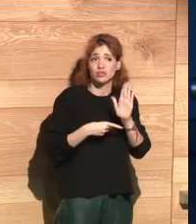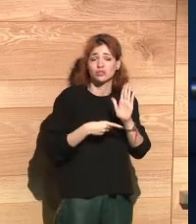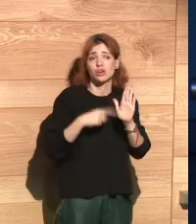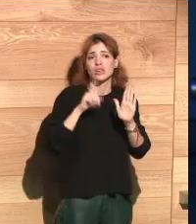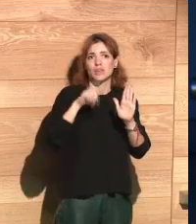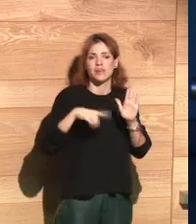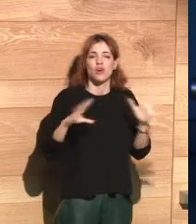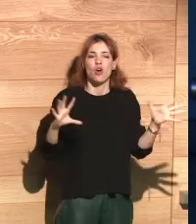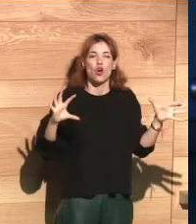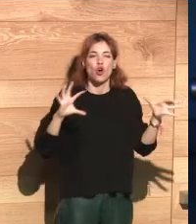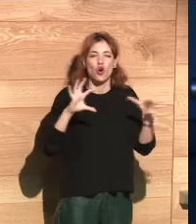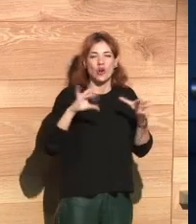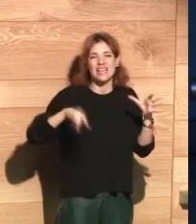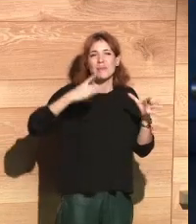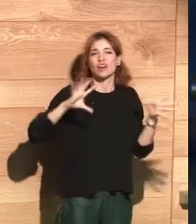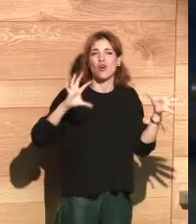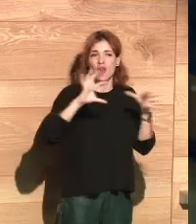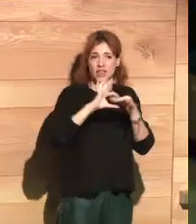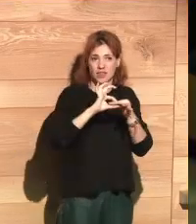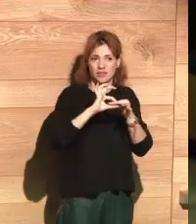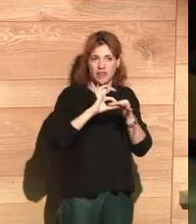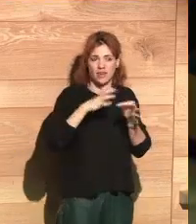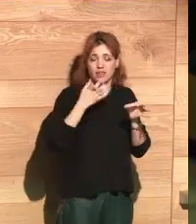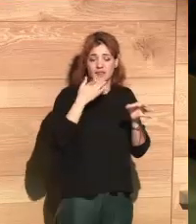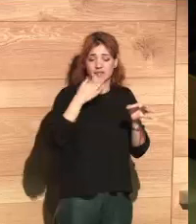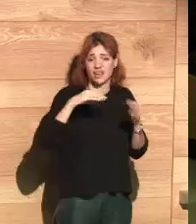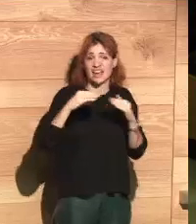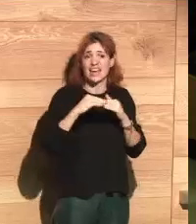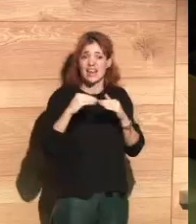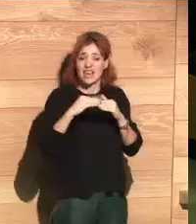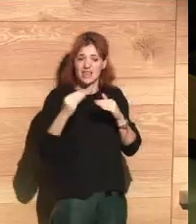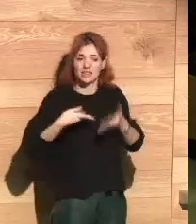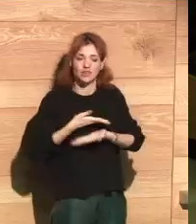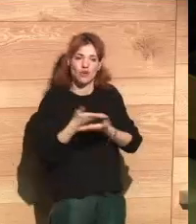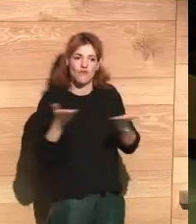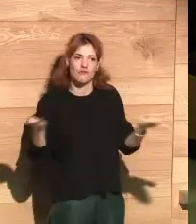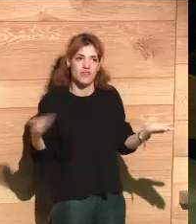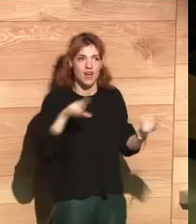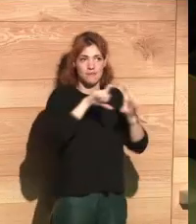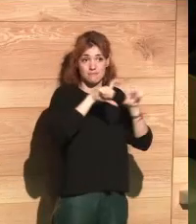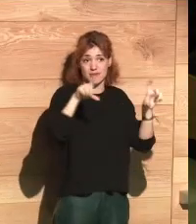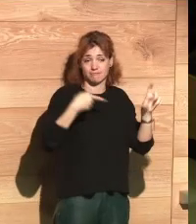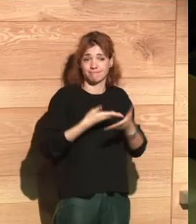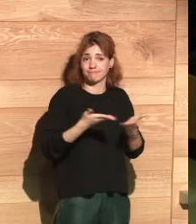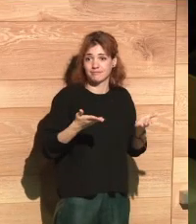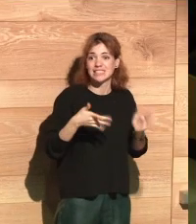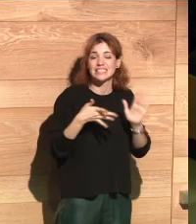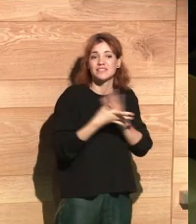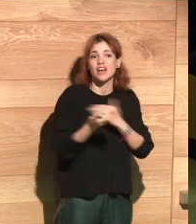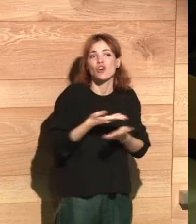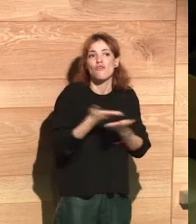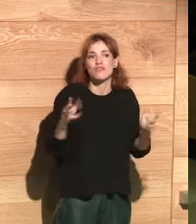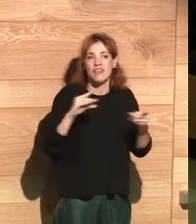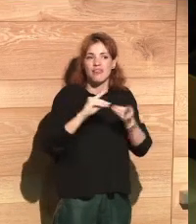the greatest potential of this new digital area can only be achieved if people trust companies.